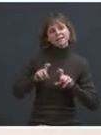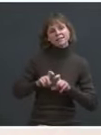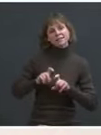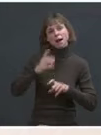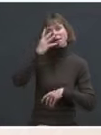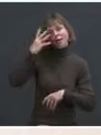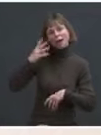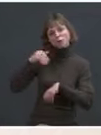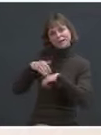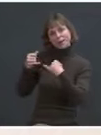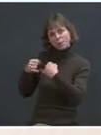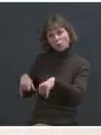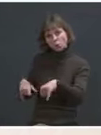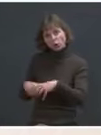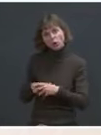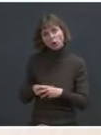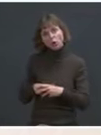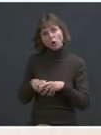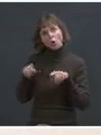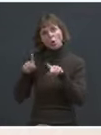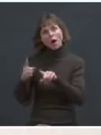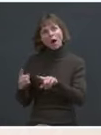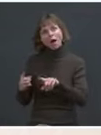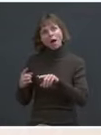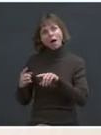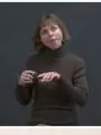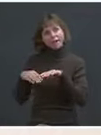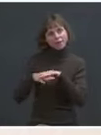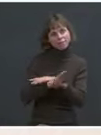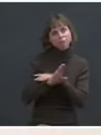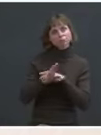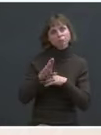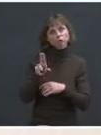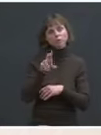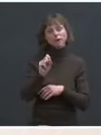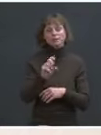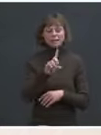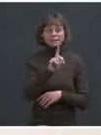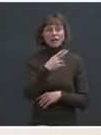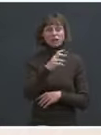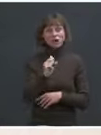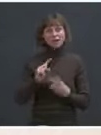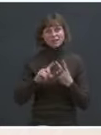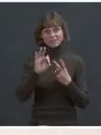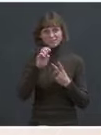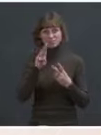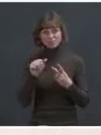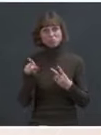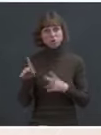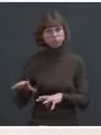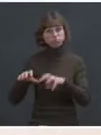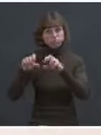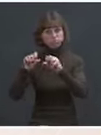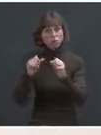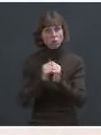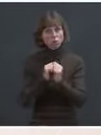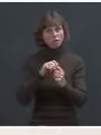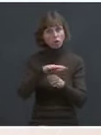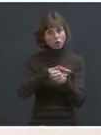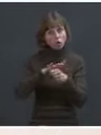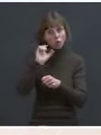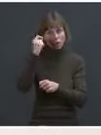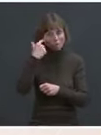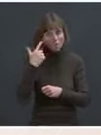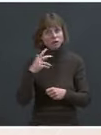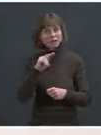testing of migrants as they are coming across. And we have DHS and FEMA have stepped in and worked with local mayors, NGOs, and public health officials